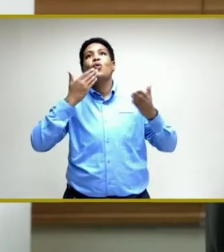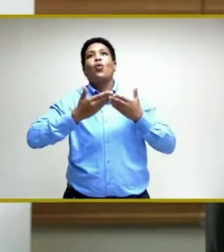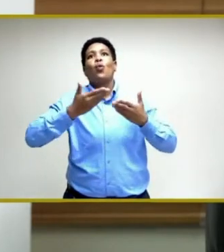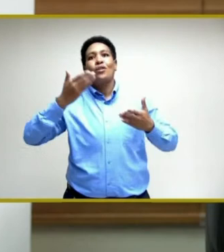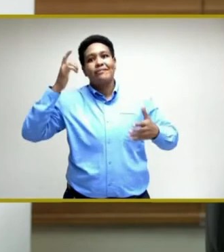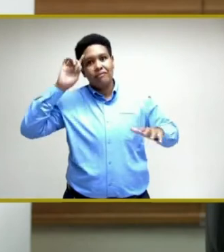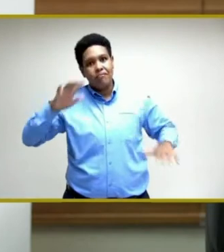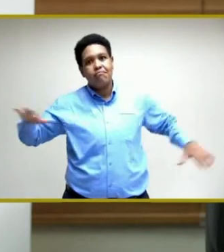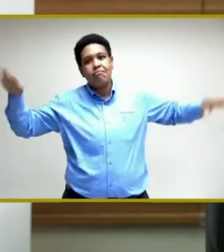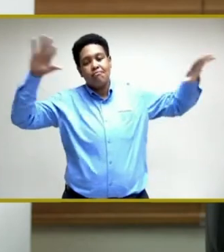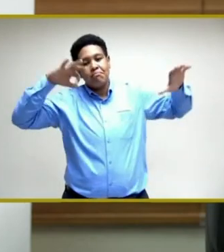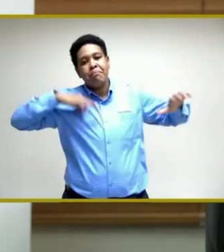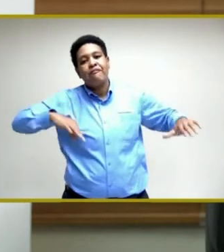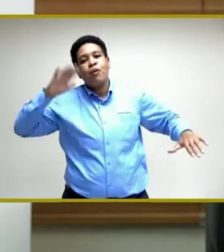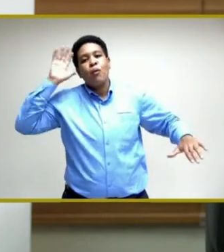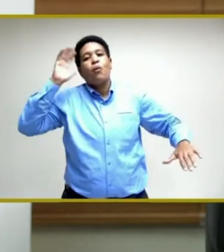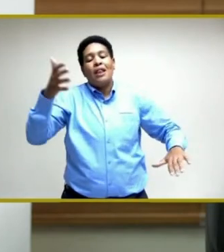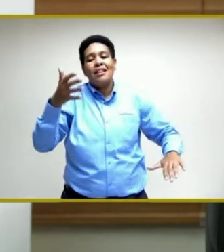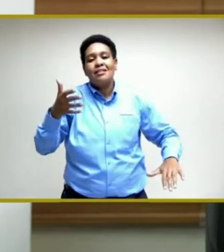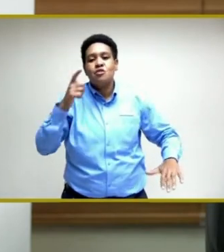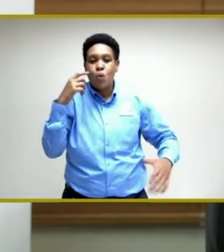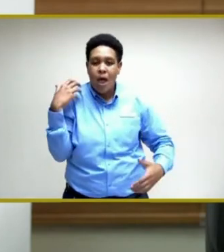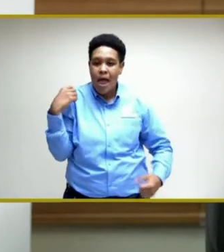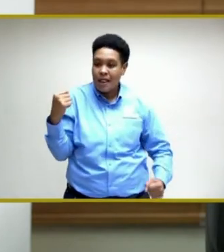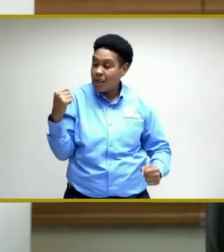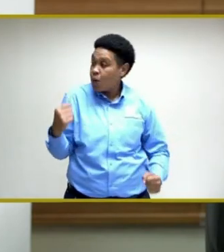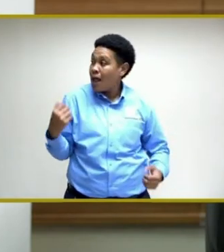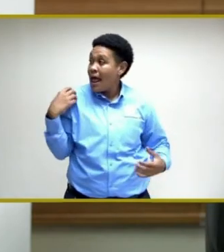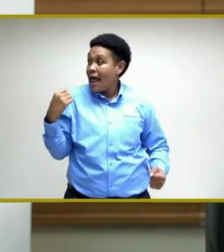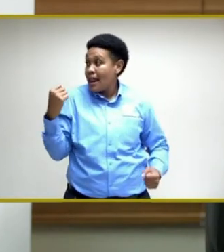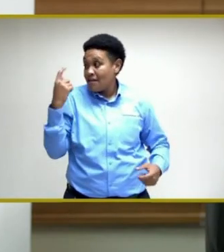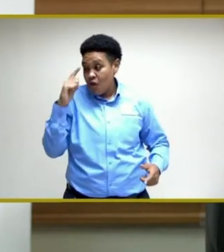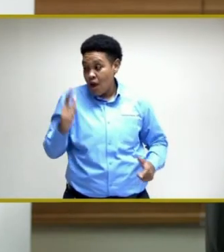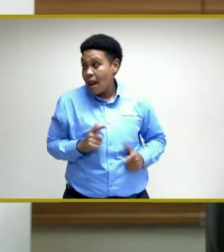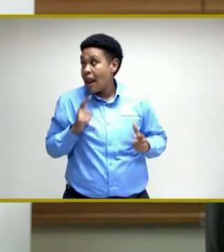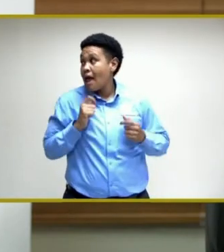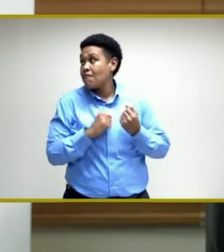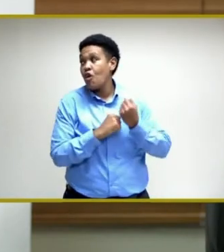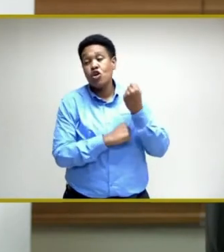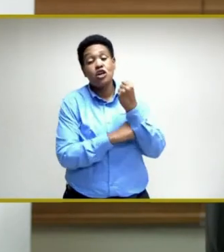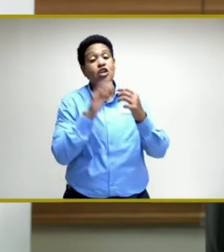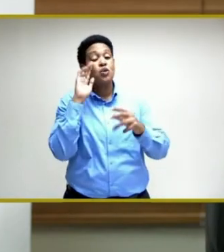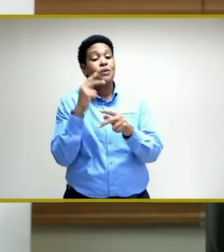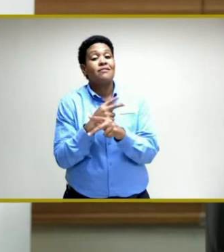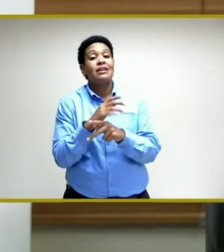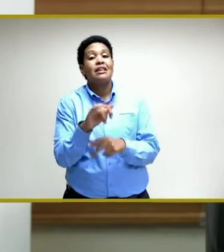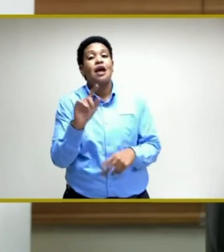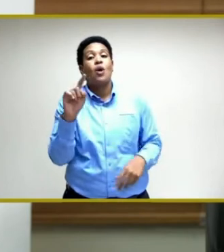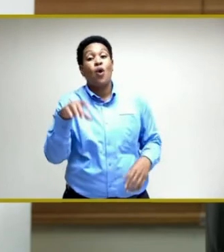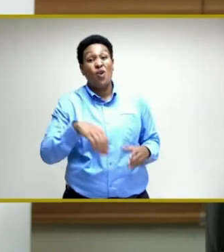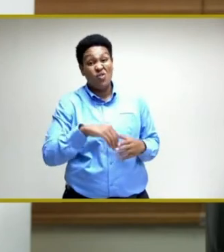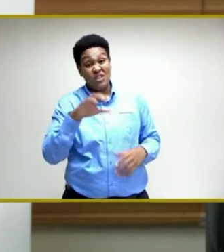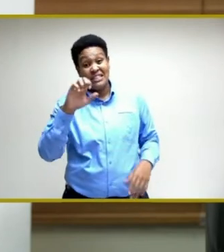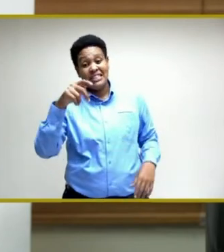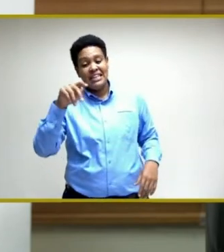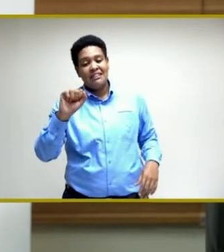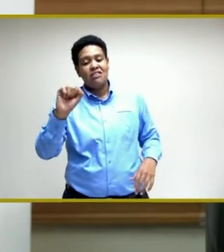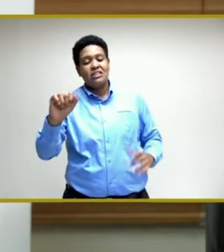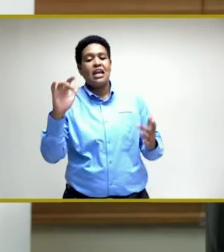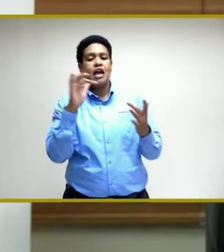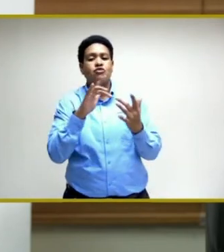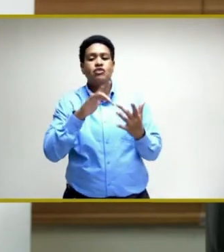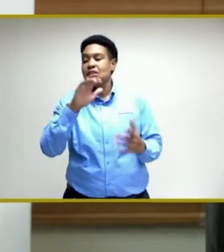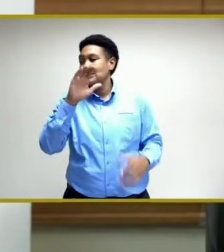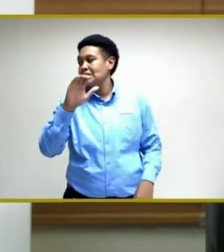And so, the Health and Wellness, Health for Life Foundation will be working on that. Mr. Cephas can be reached at